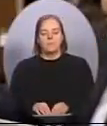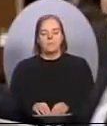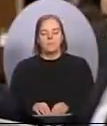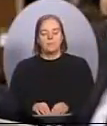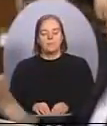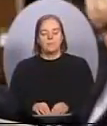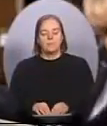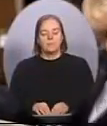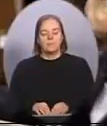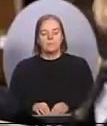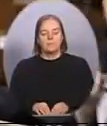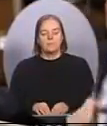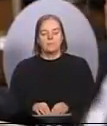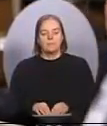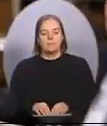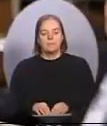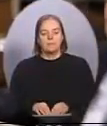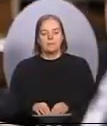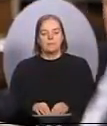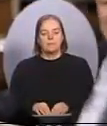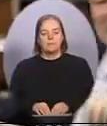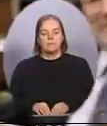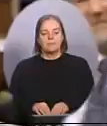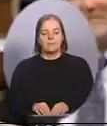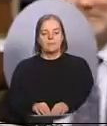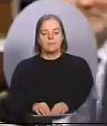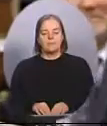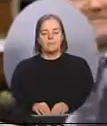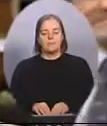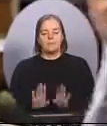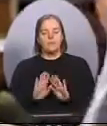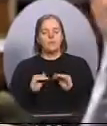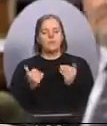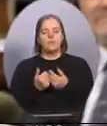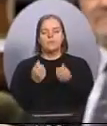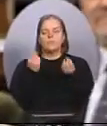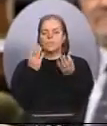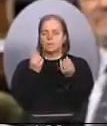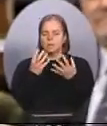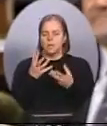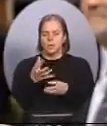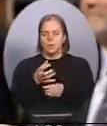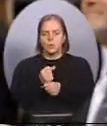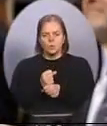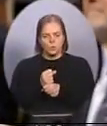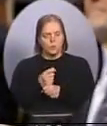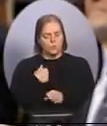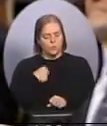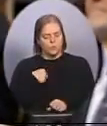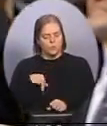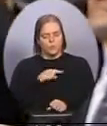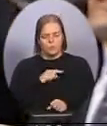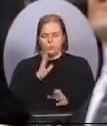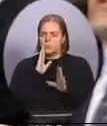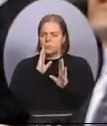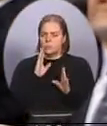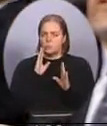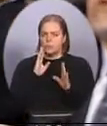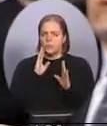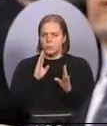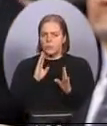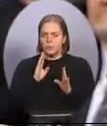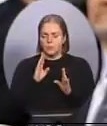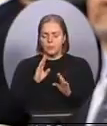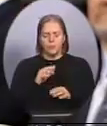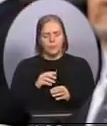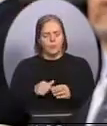La Madame la Ministre, all the information we receive, and we take this issue very seriously. Mr. Speaker, we've increased our experts in this file by